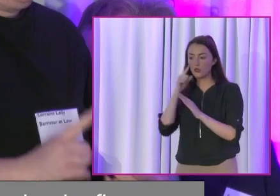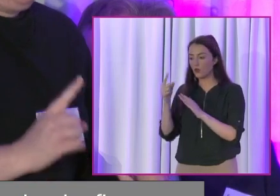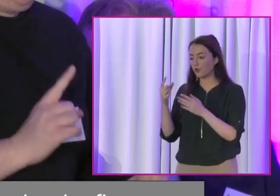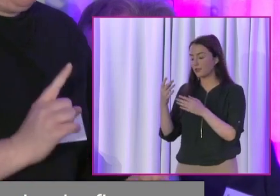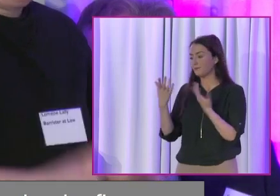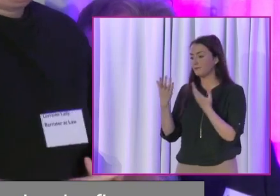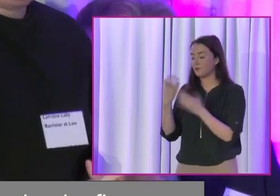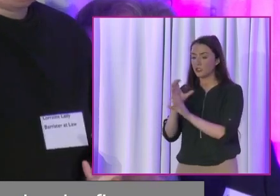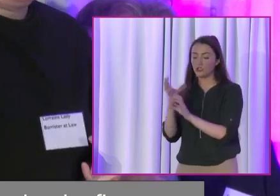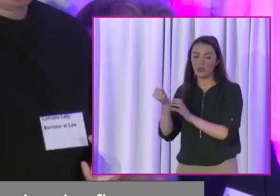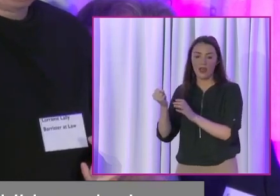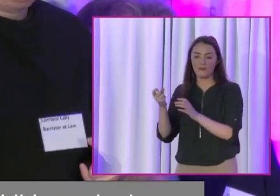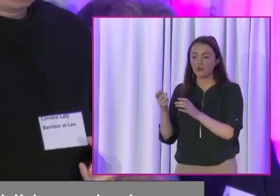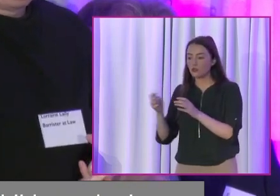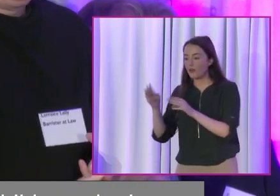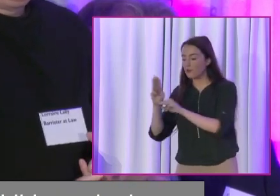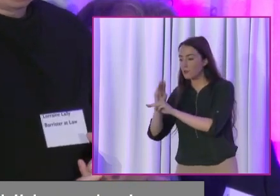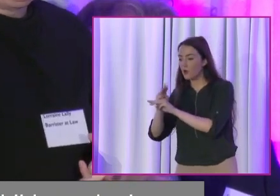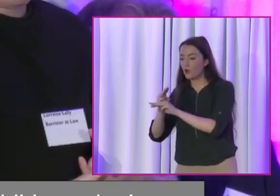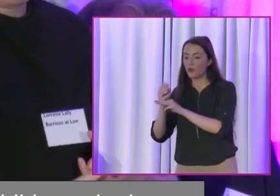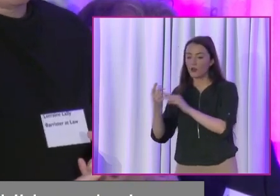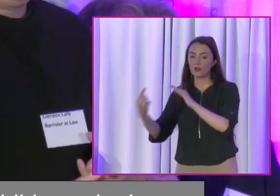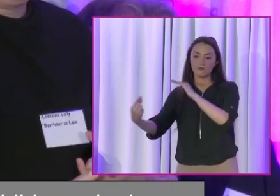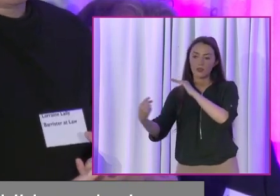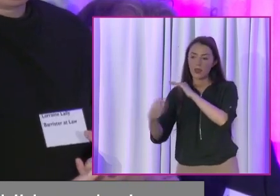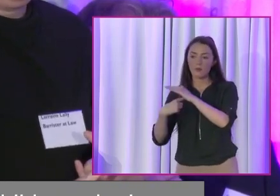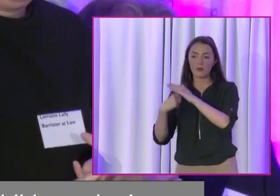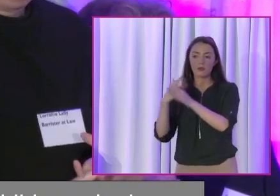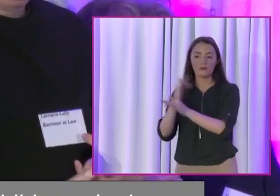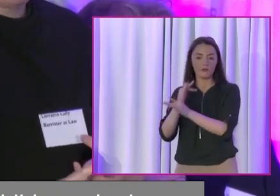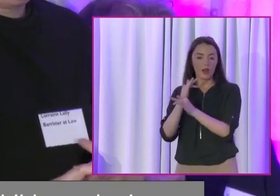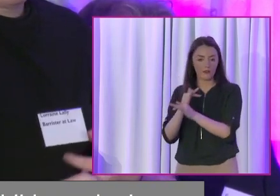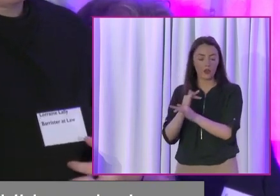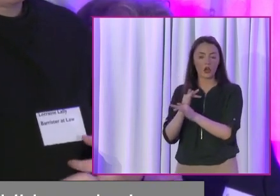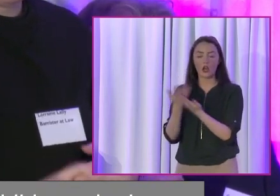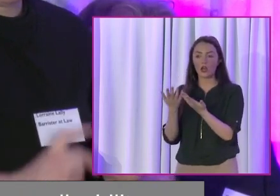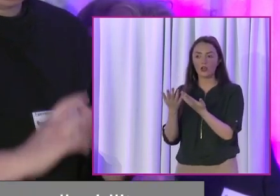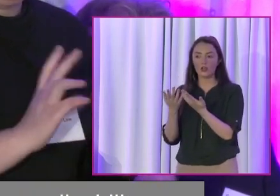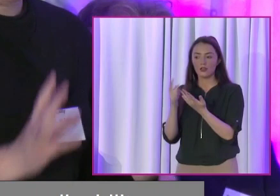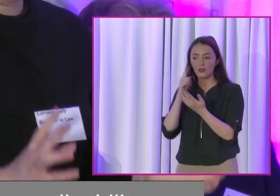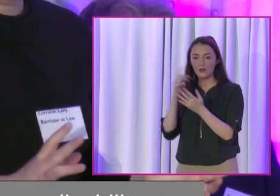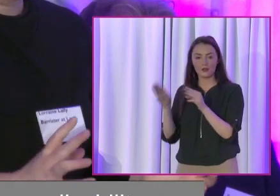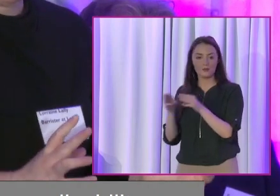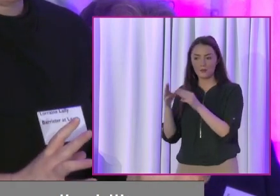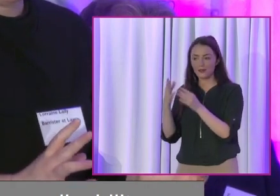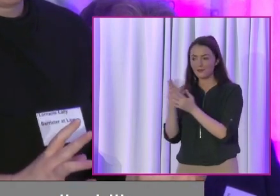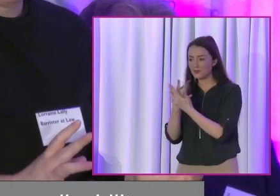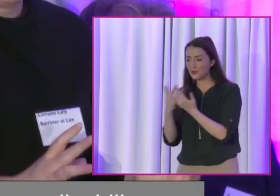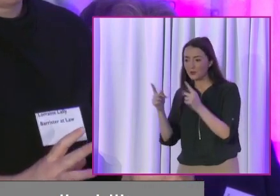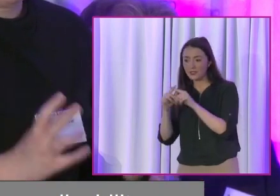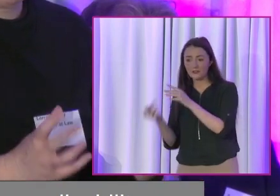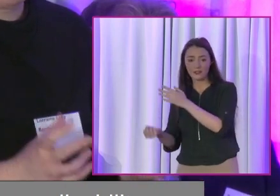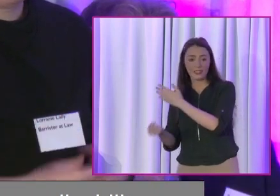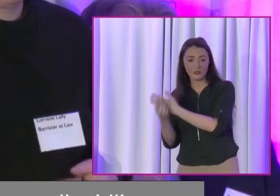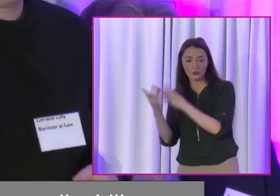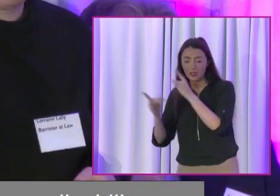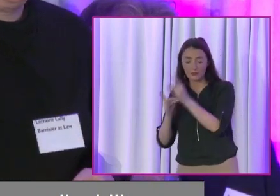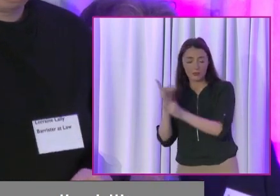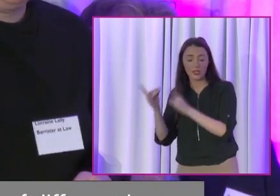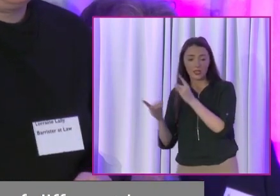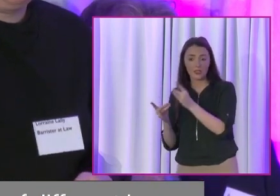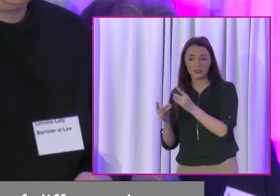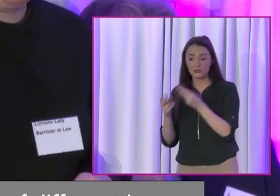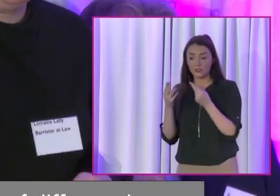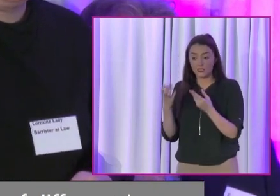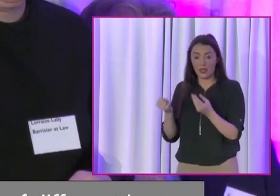traveller mother and a migrant father who have a disability as well. We're dealing with people with a lot of different issues happening. And what we need to do is